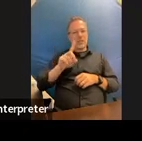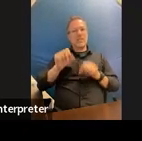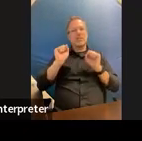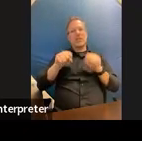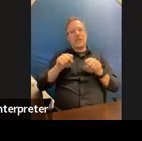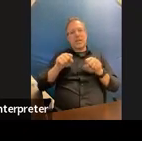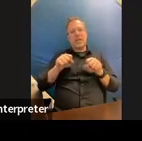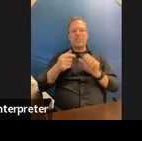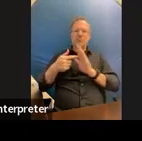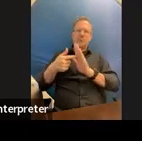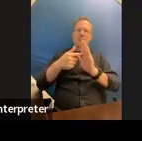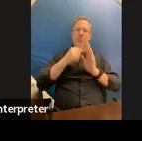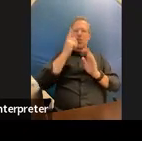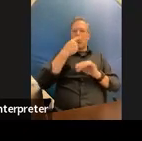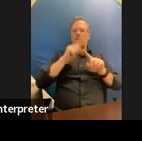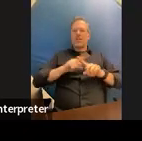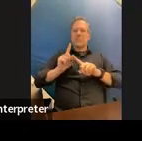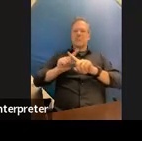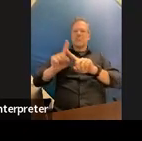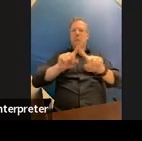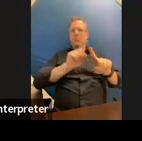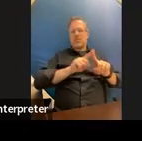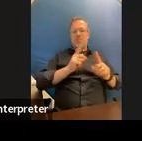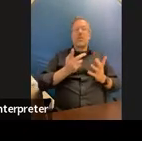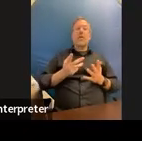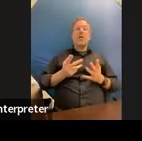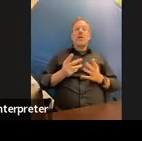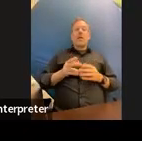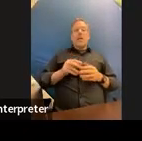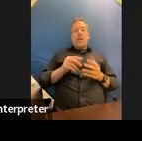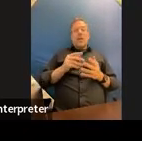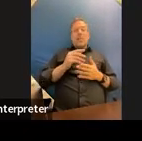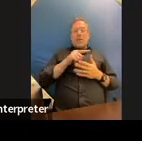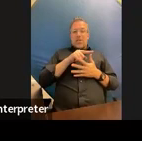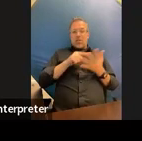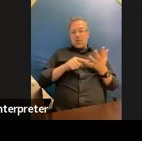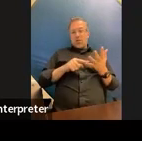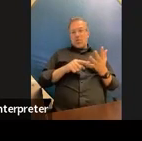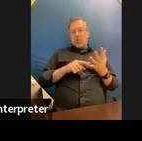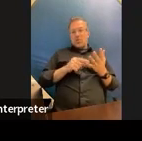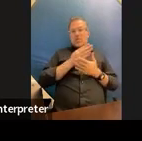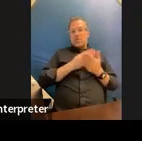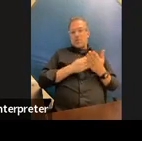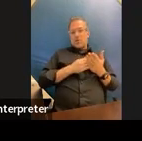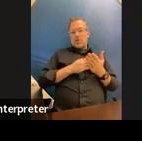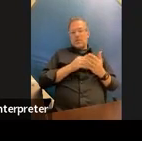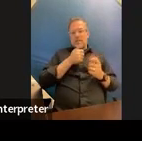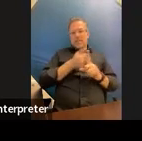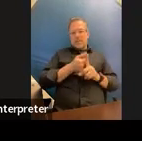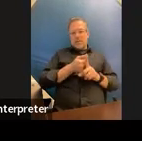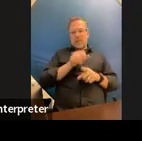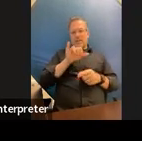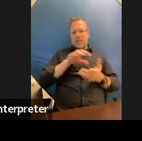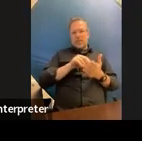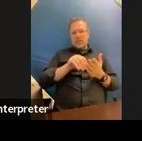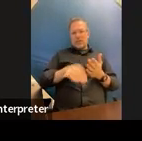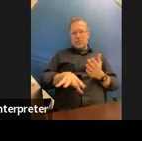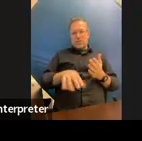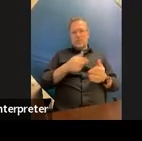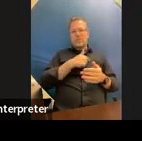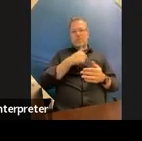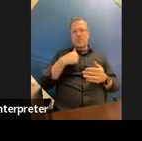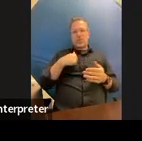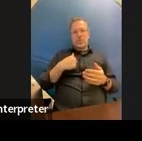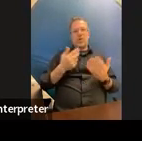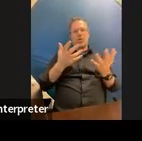different in different students but those aspects that affect that student we would want to